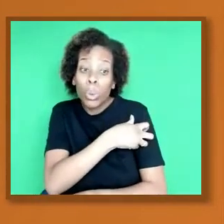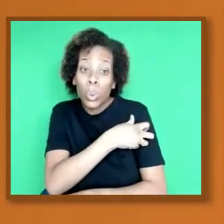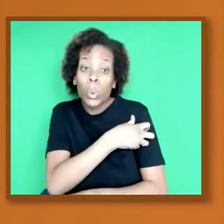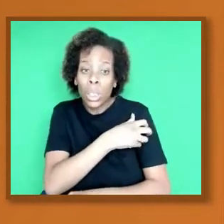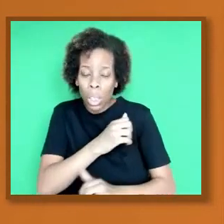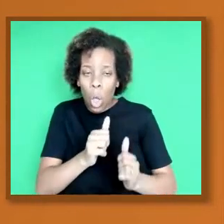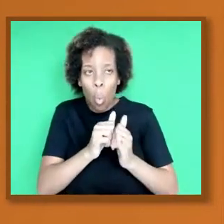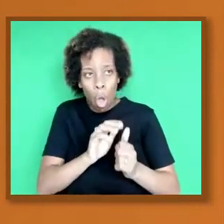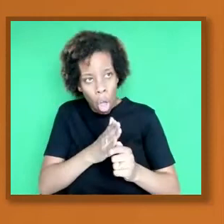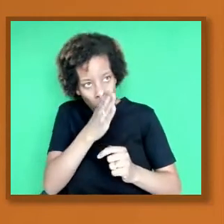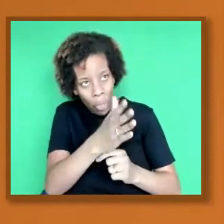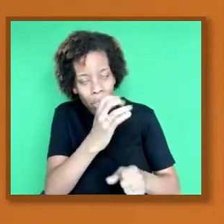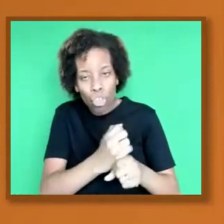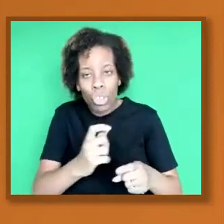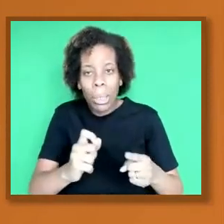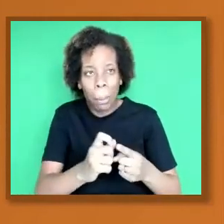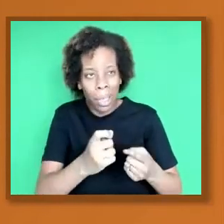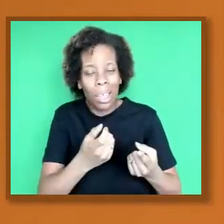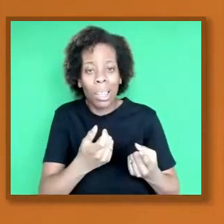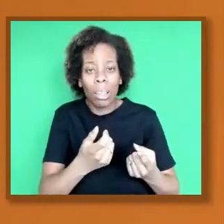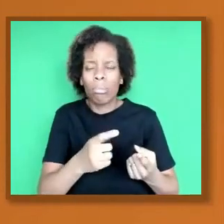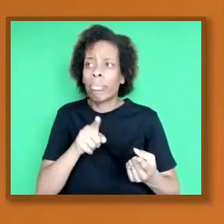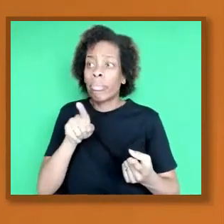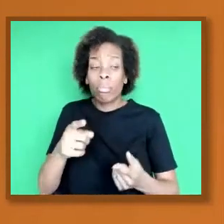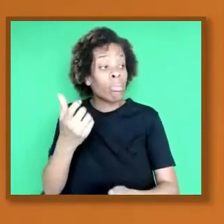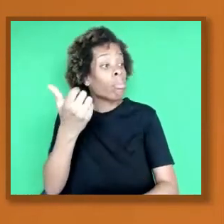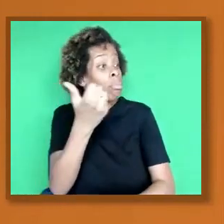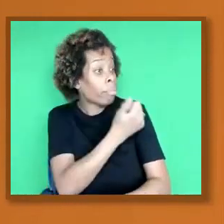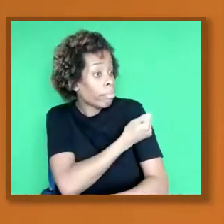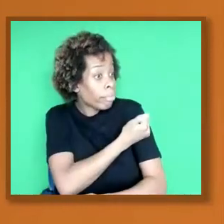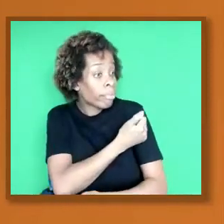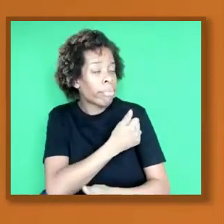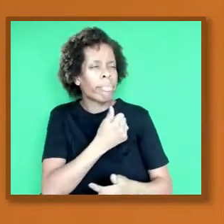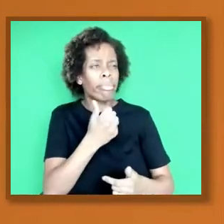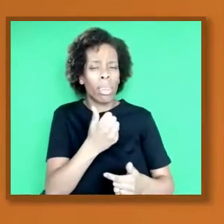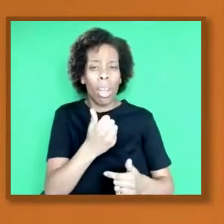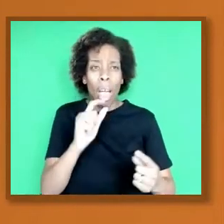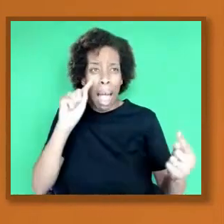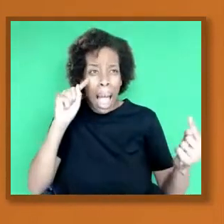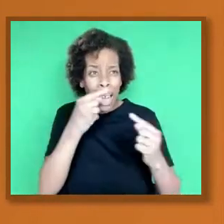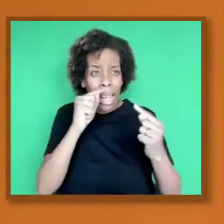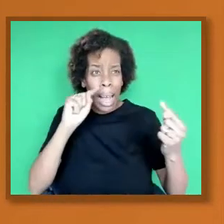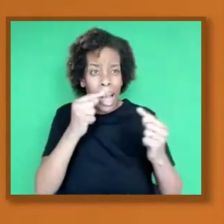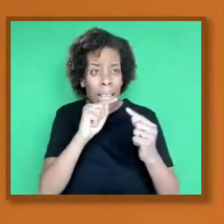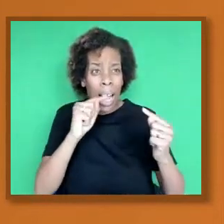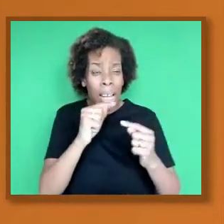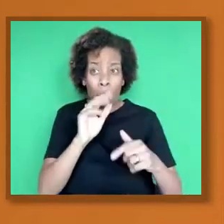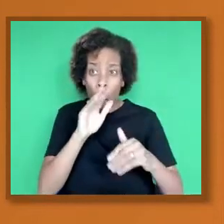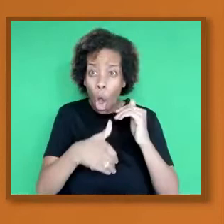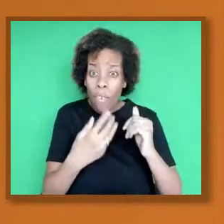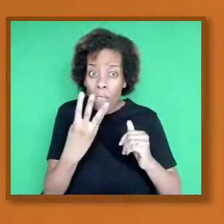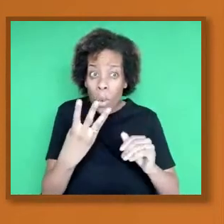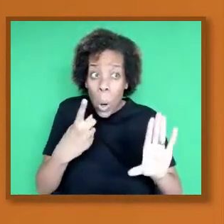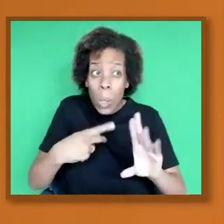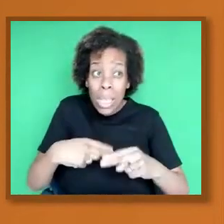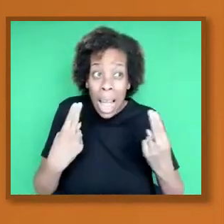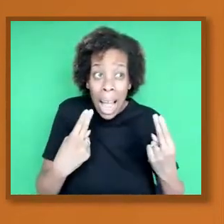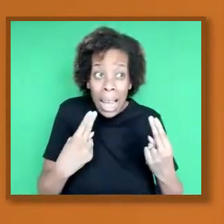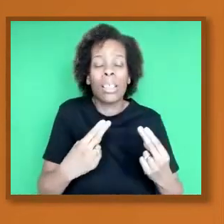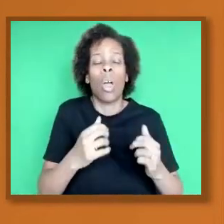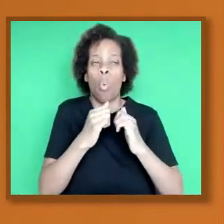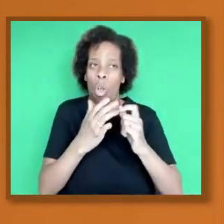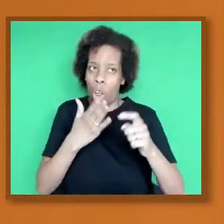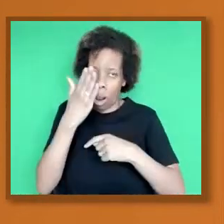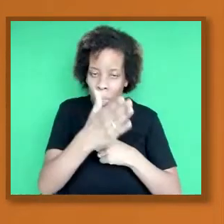if they have a headache for more than four days, they should seek medical advice as well. So more information